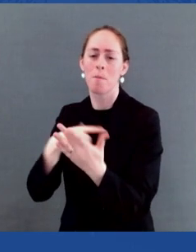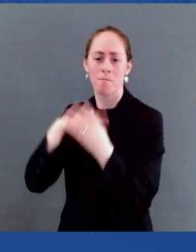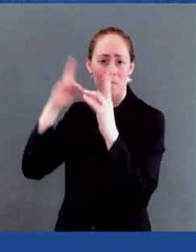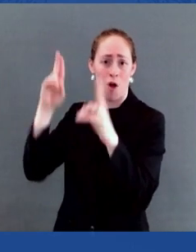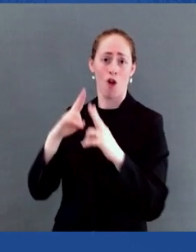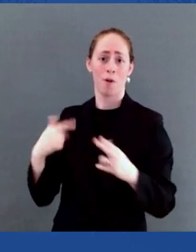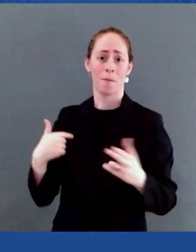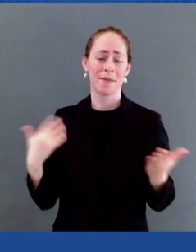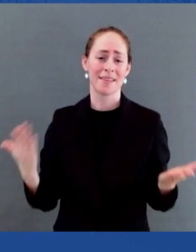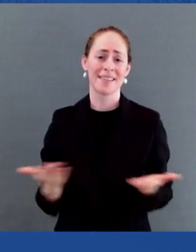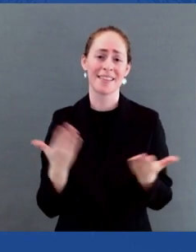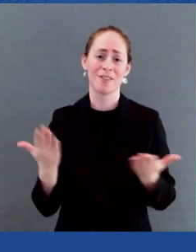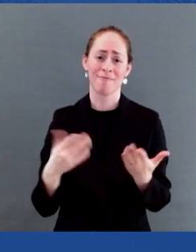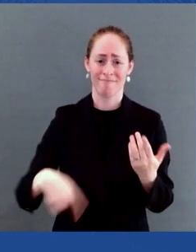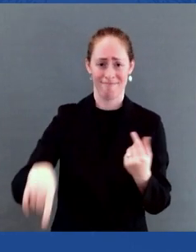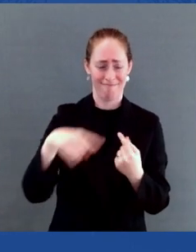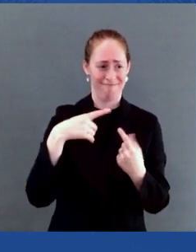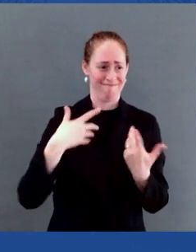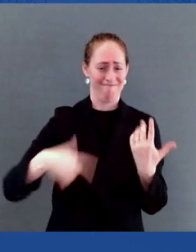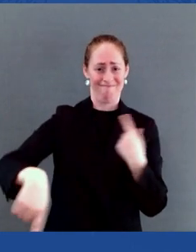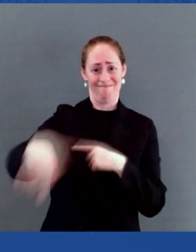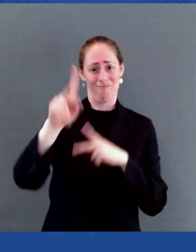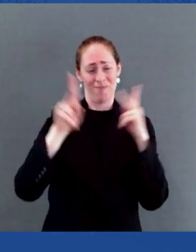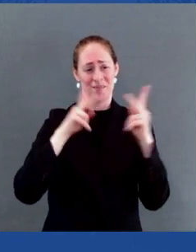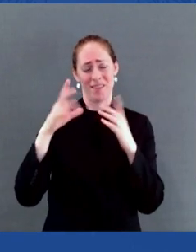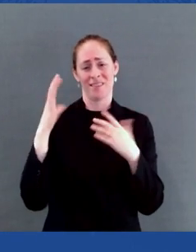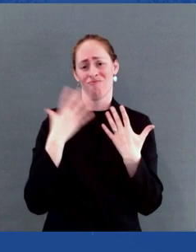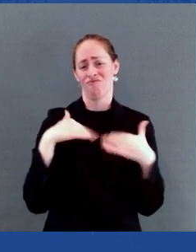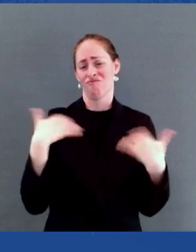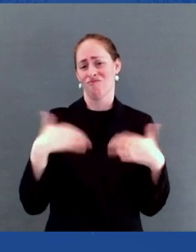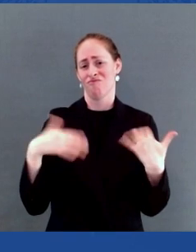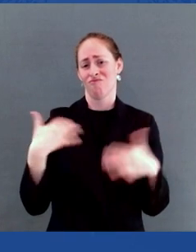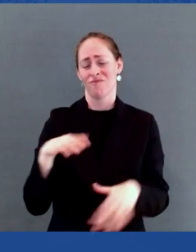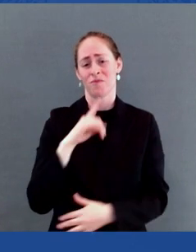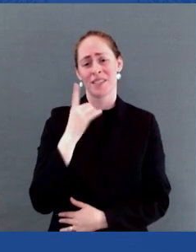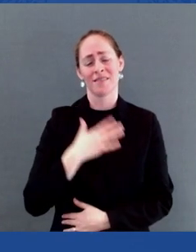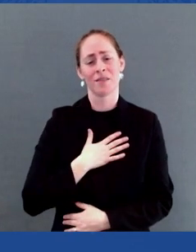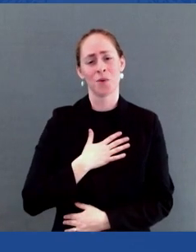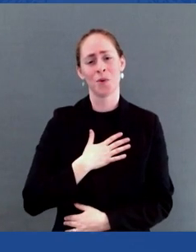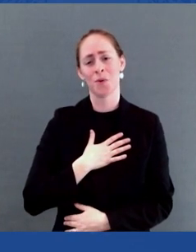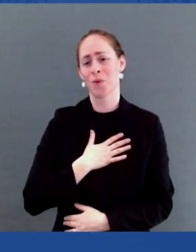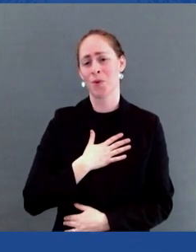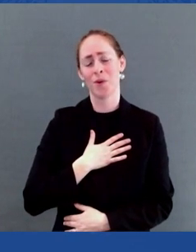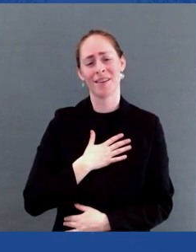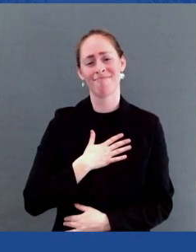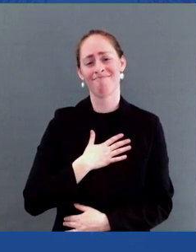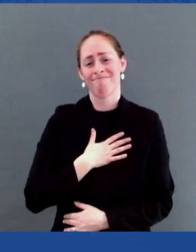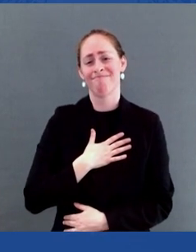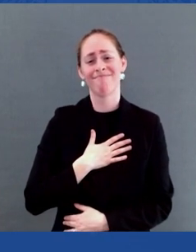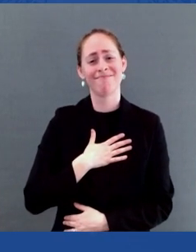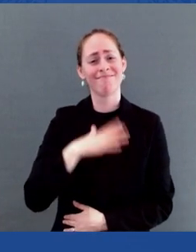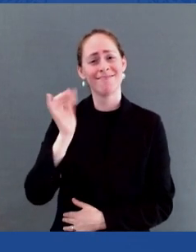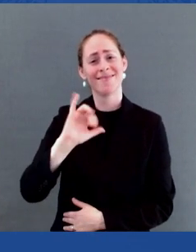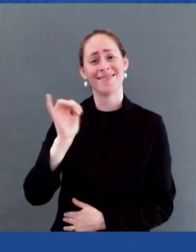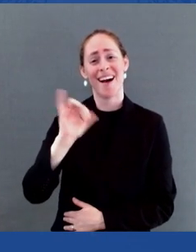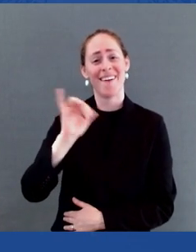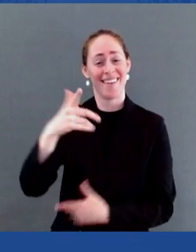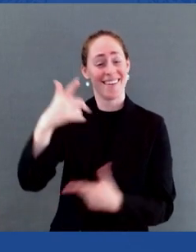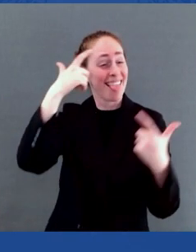have hearts that are as big as their heads. And thank God, thank God,